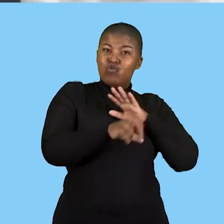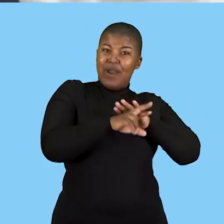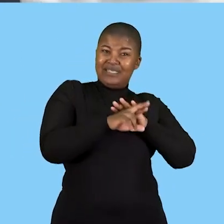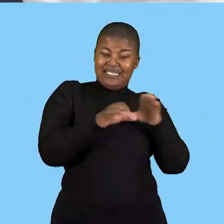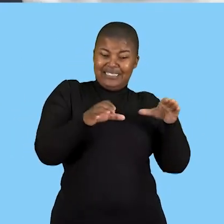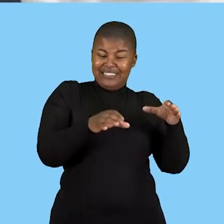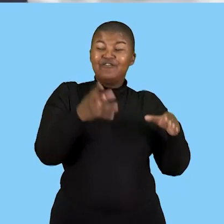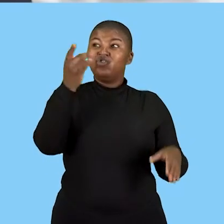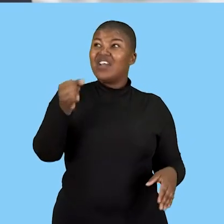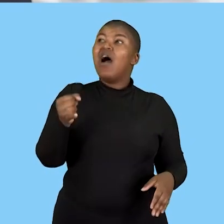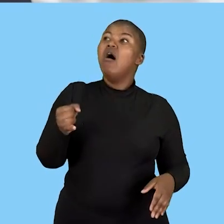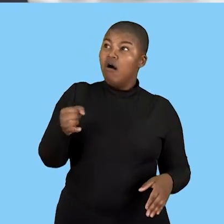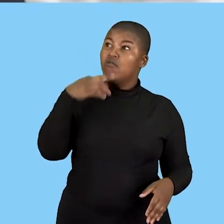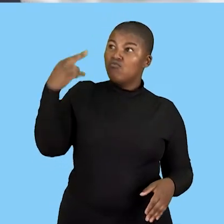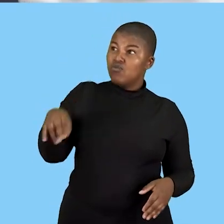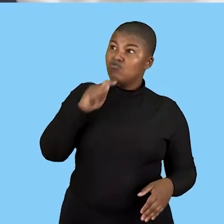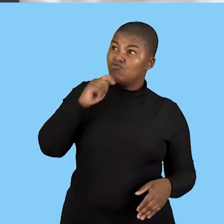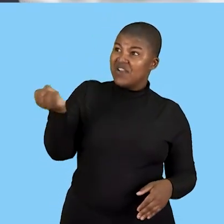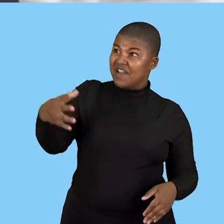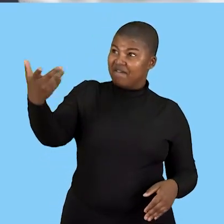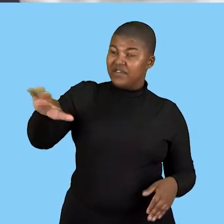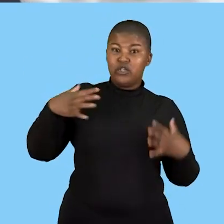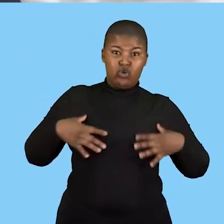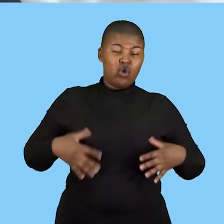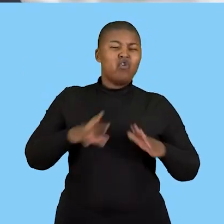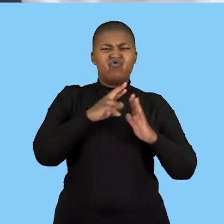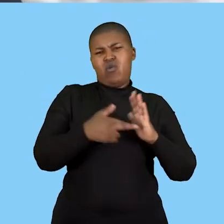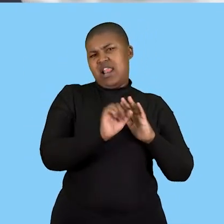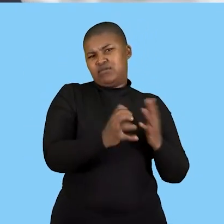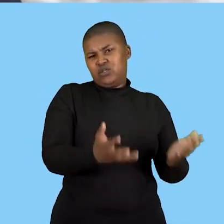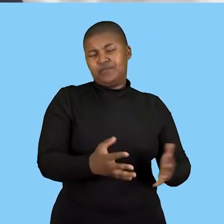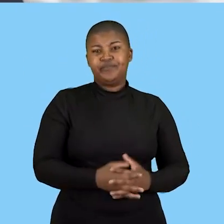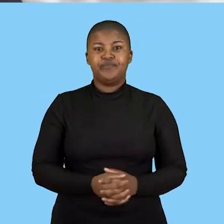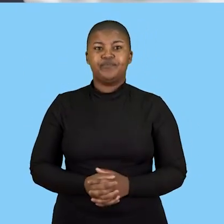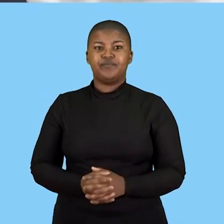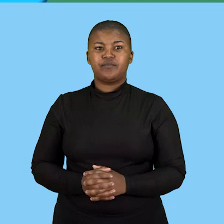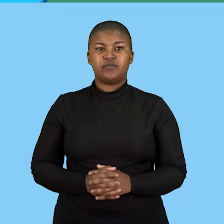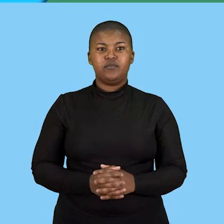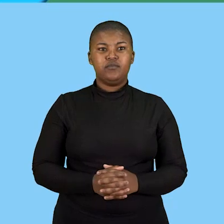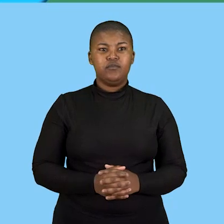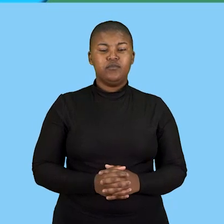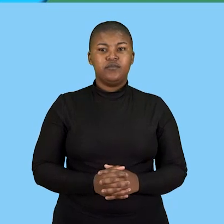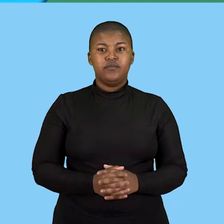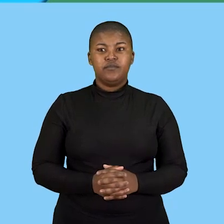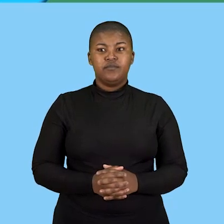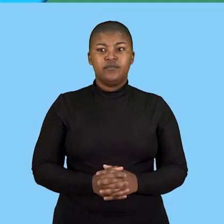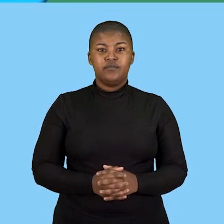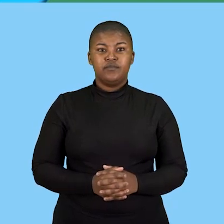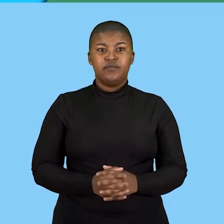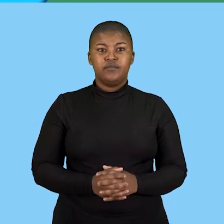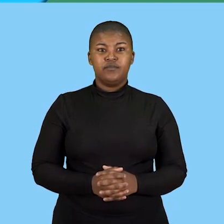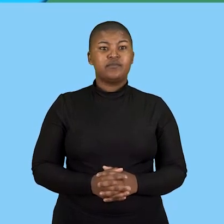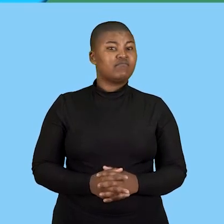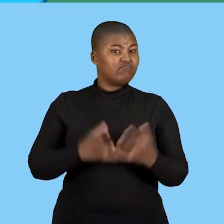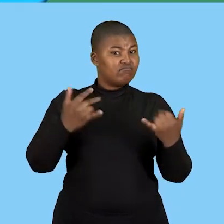really really gave the employees the protective clothing that is their role now we look into the employees